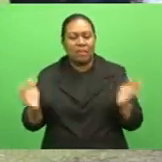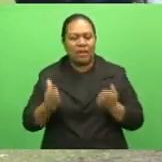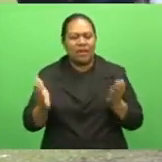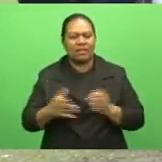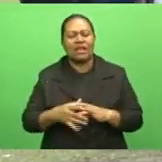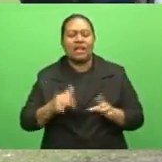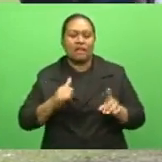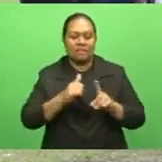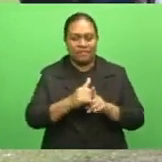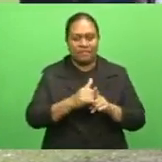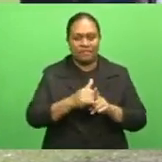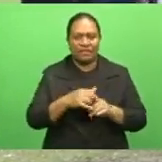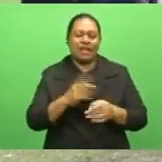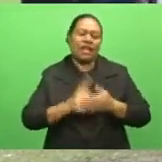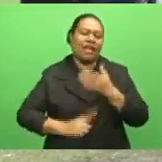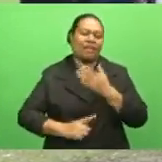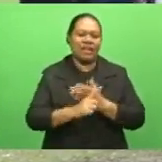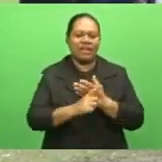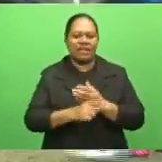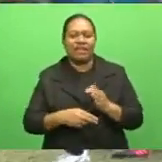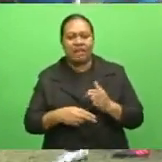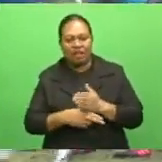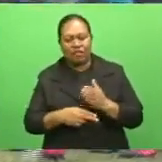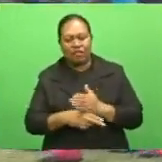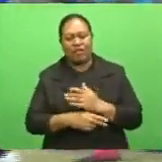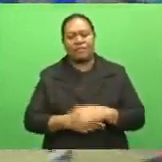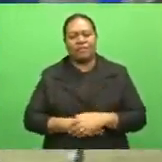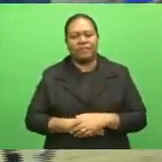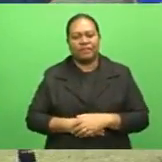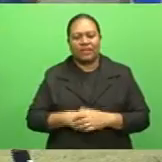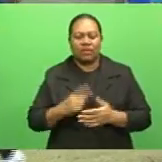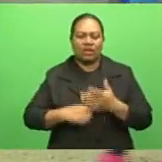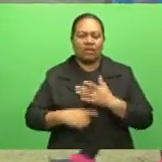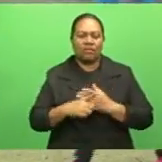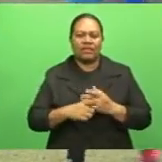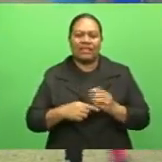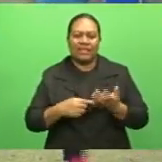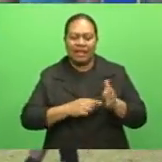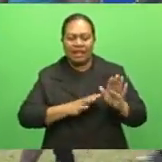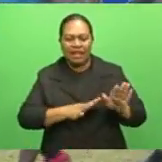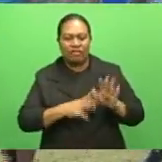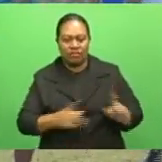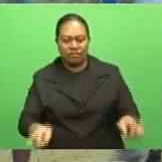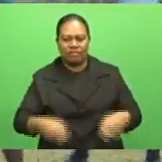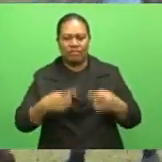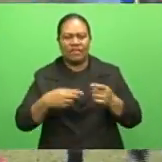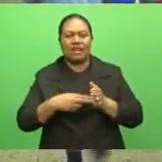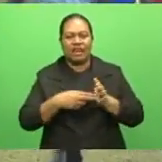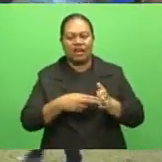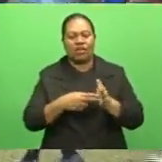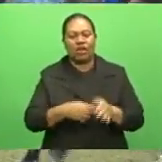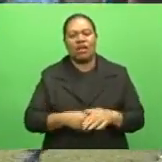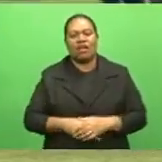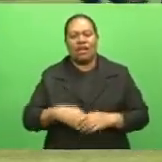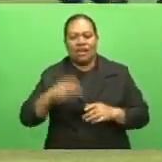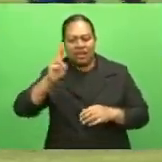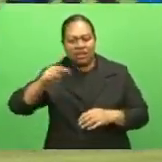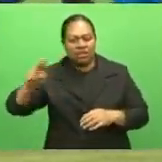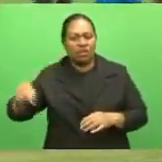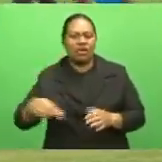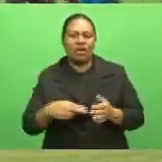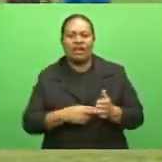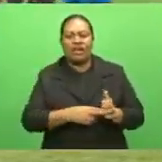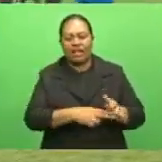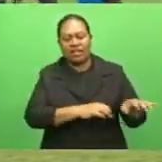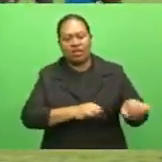3 p.m. tomorrow at Thompson Park. Other games on Saturday will feature Taylor Wu taking on Nandronga at Ratu Takumbau Park and Nandi host Suva